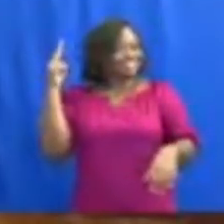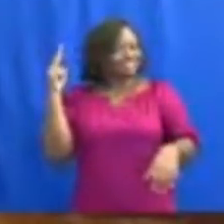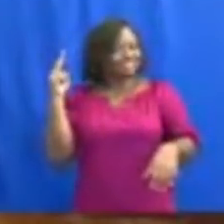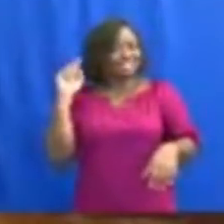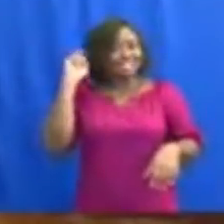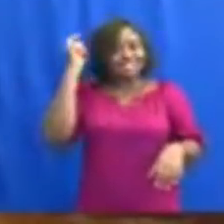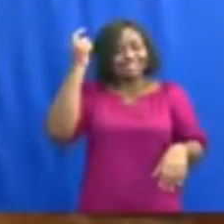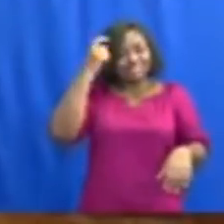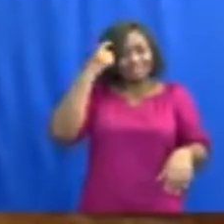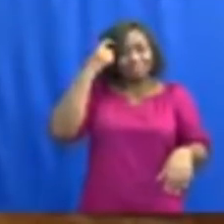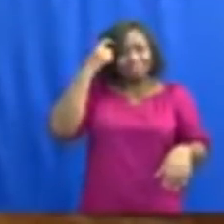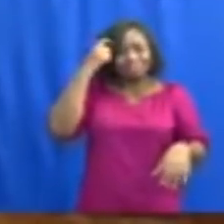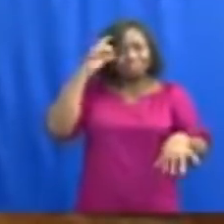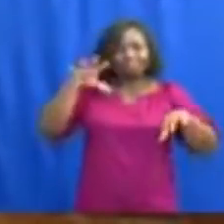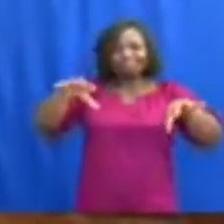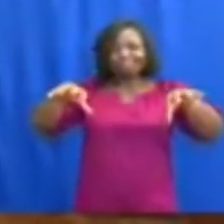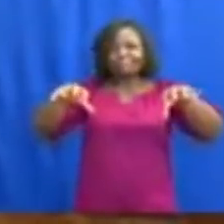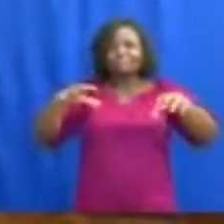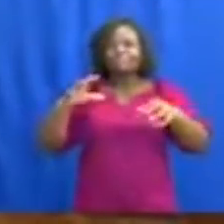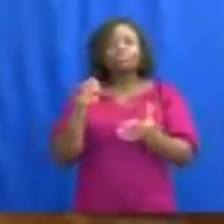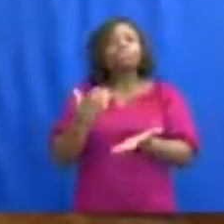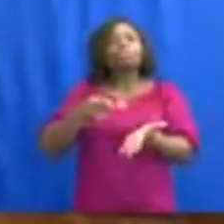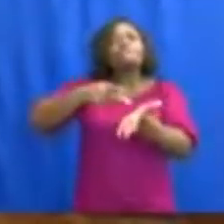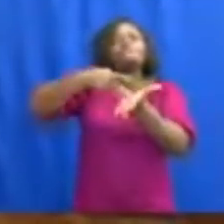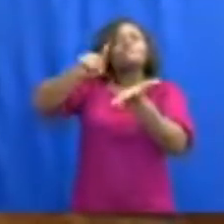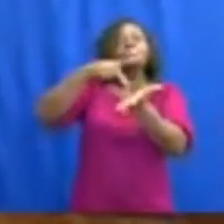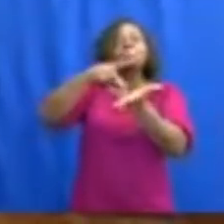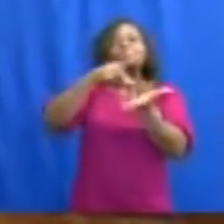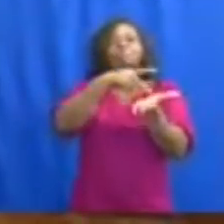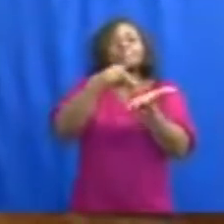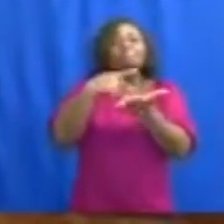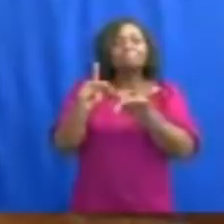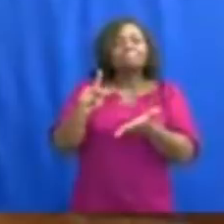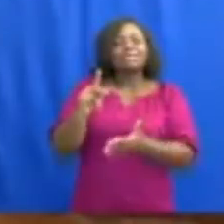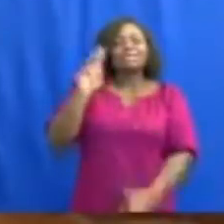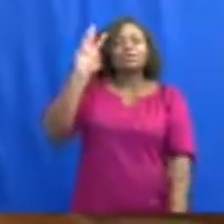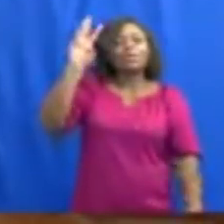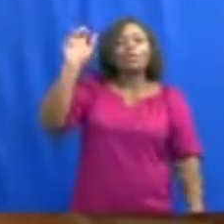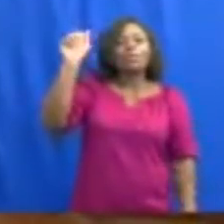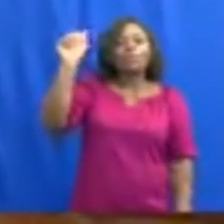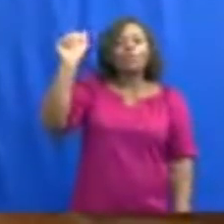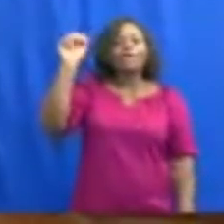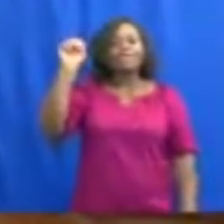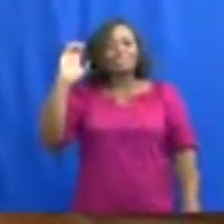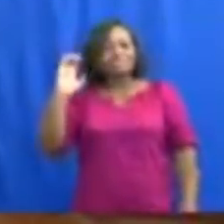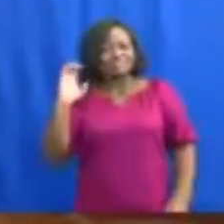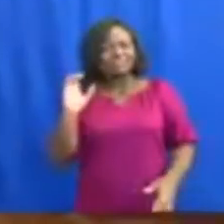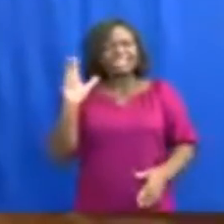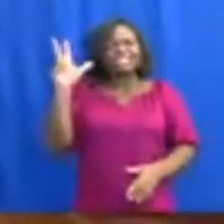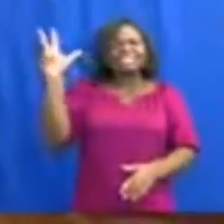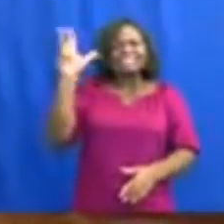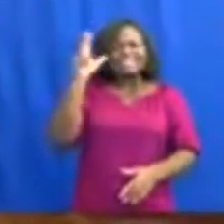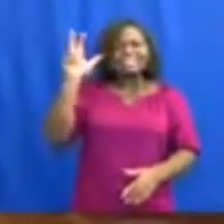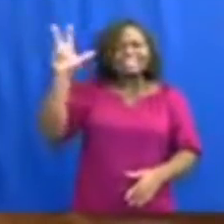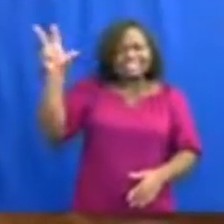government will absorb the WSI examination fees of the 313